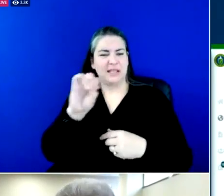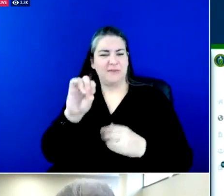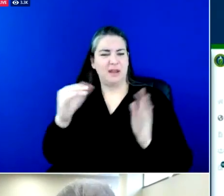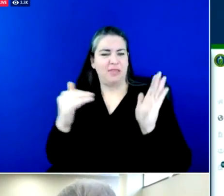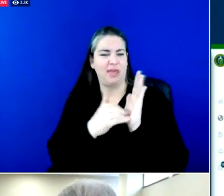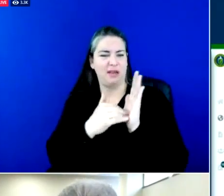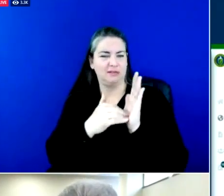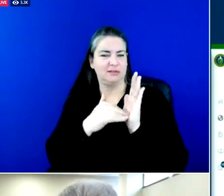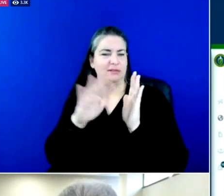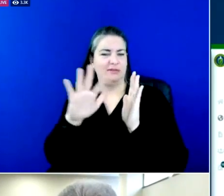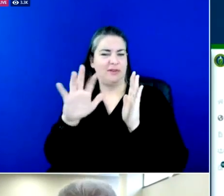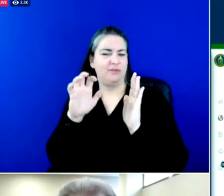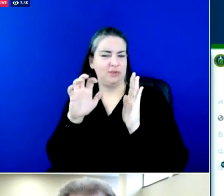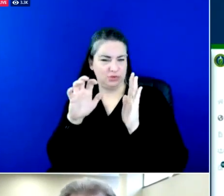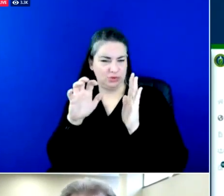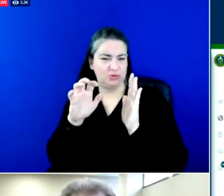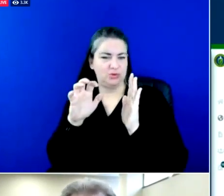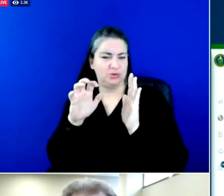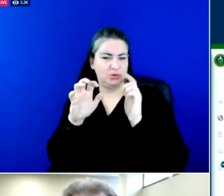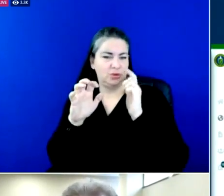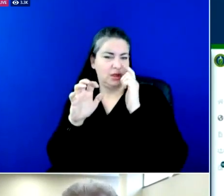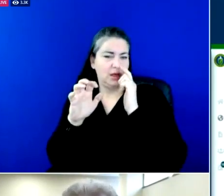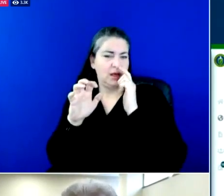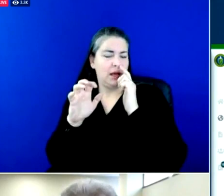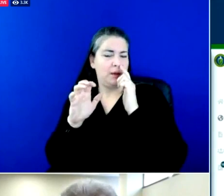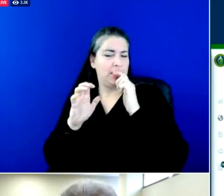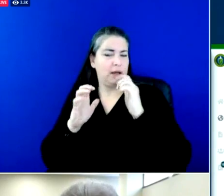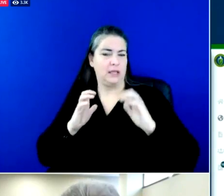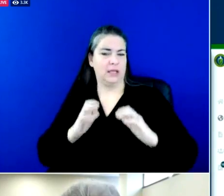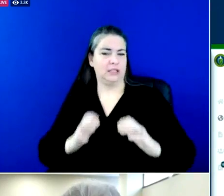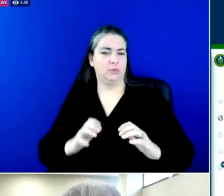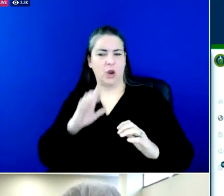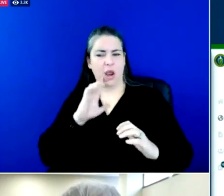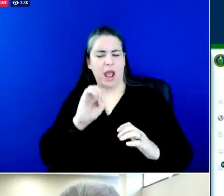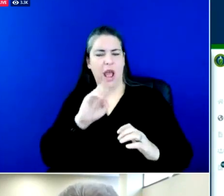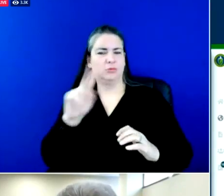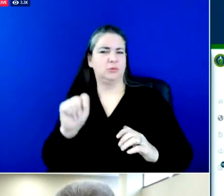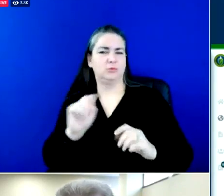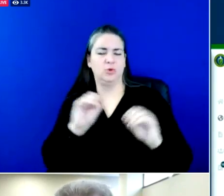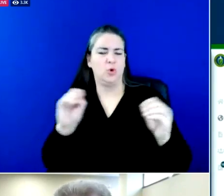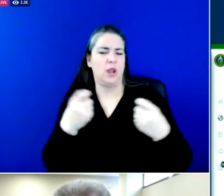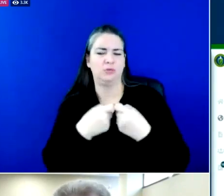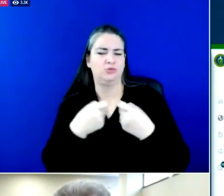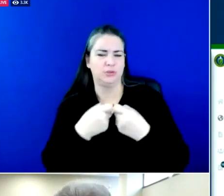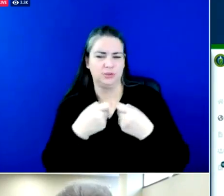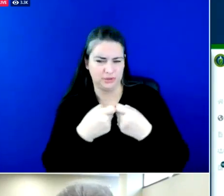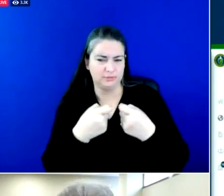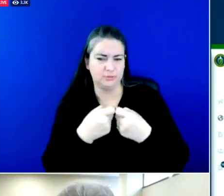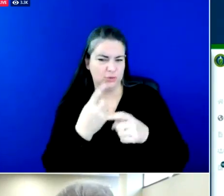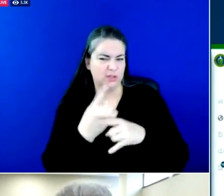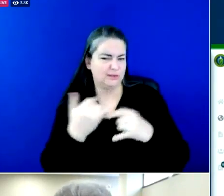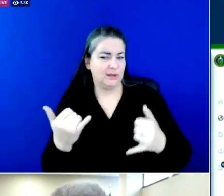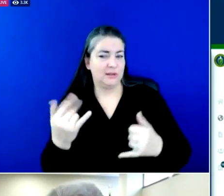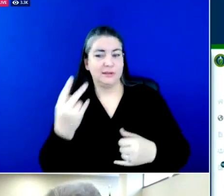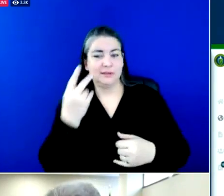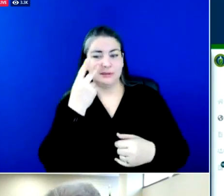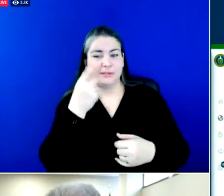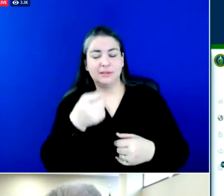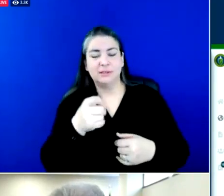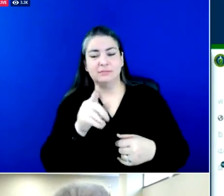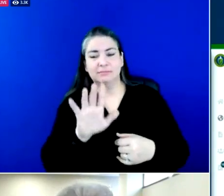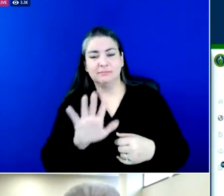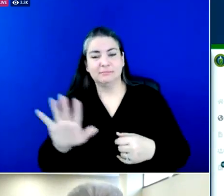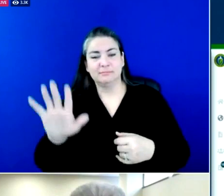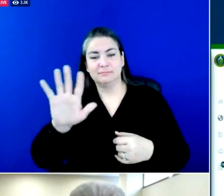of our customers are out of service uh at this time. You can see where they're represented uh